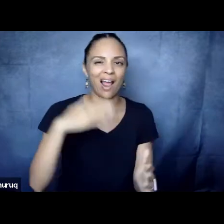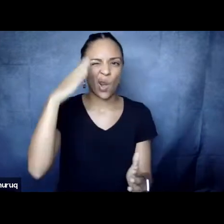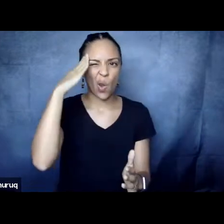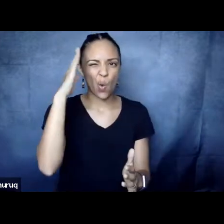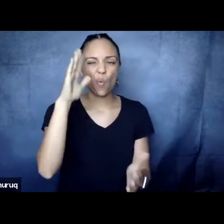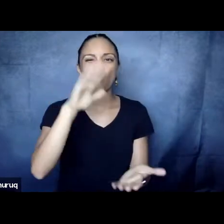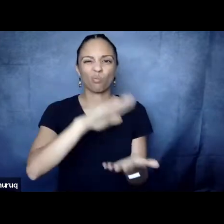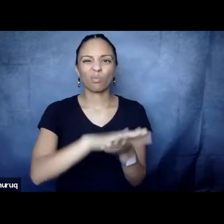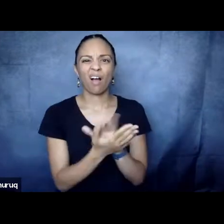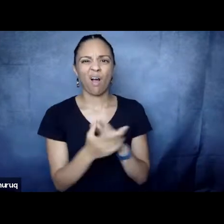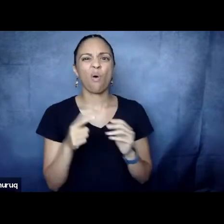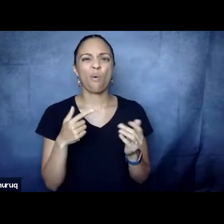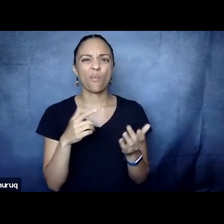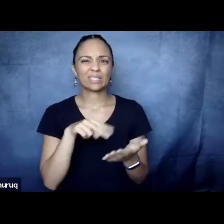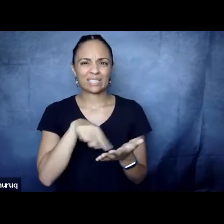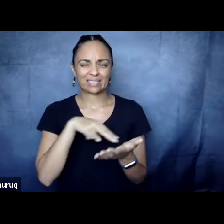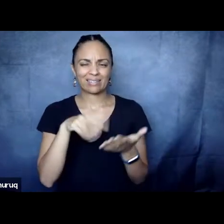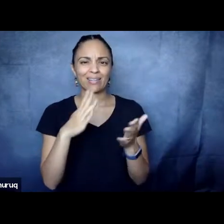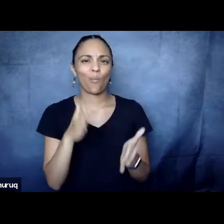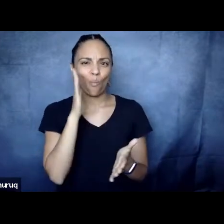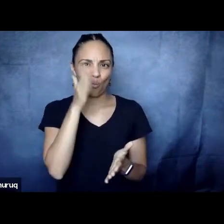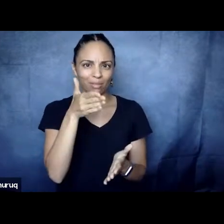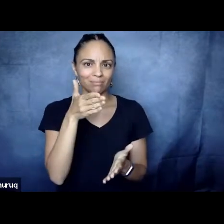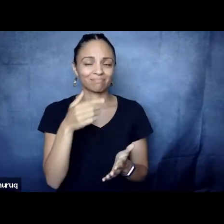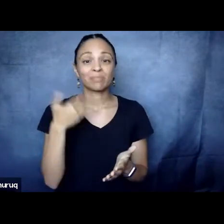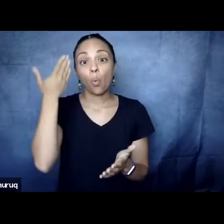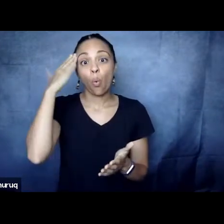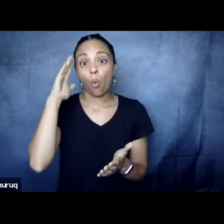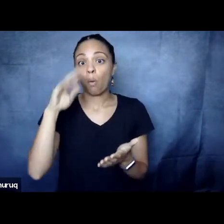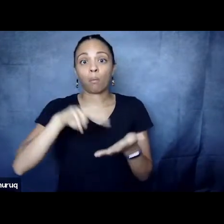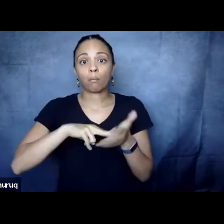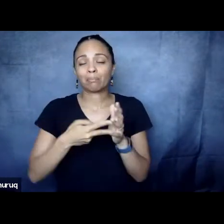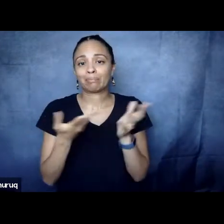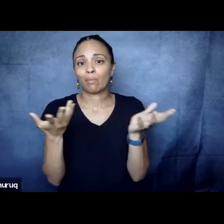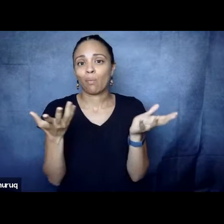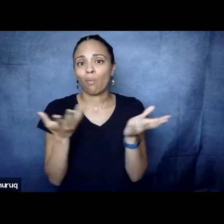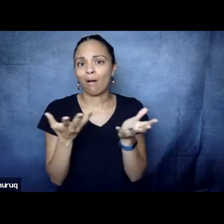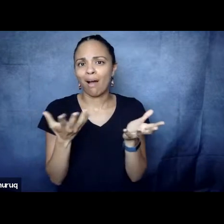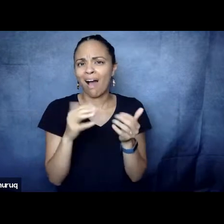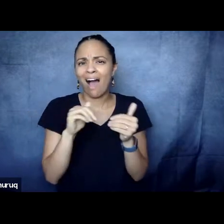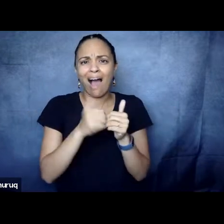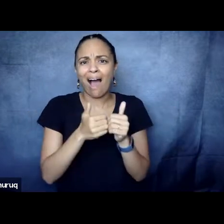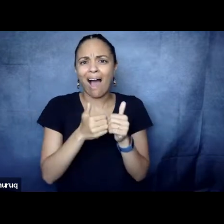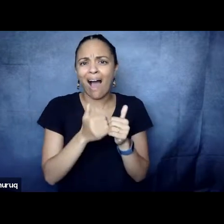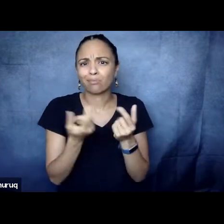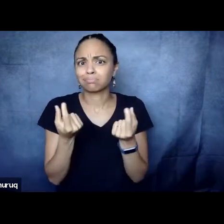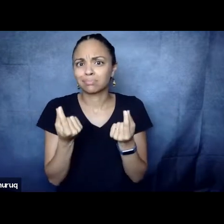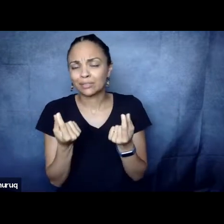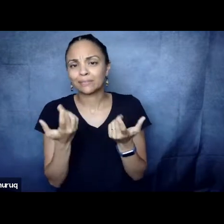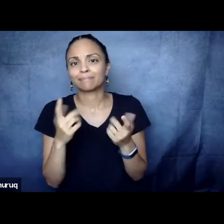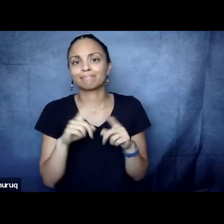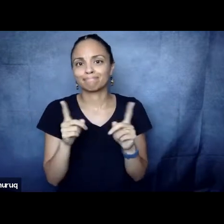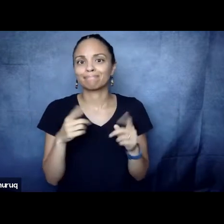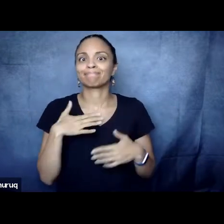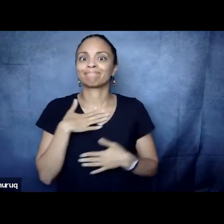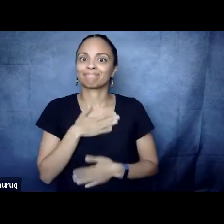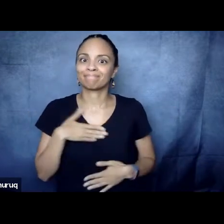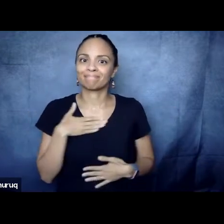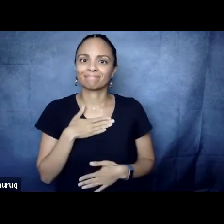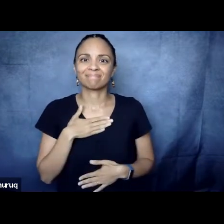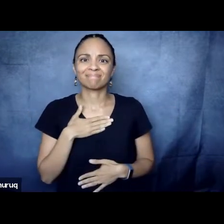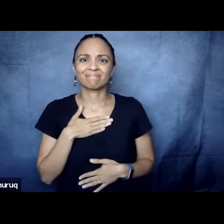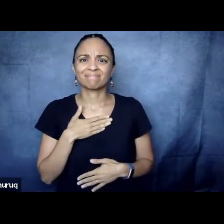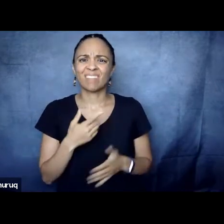dancer. I didn't know what that mean, meant. I mean, Nairobi, Kenya, there was no role model. Like Leslie was saying, world models.